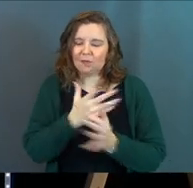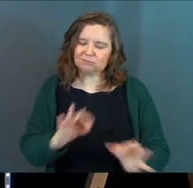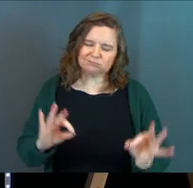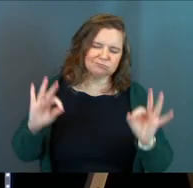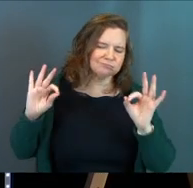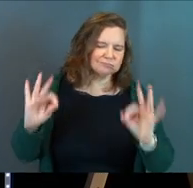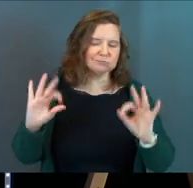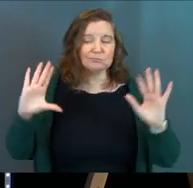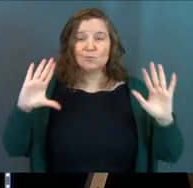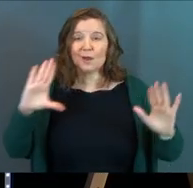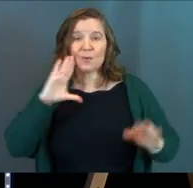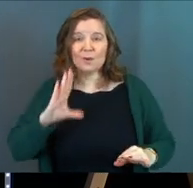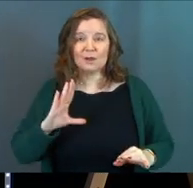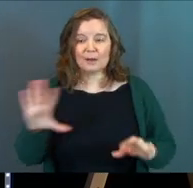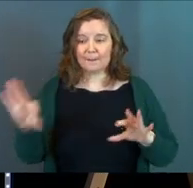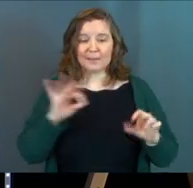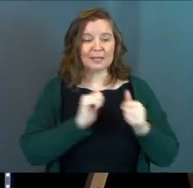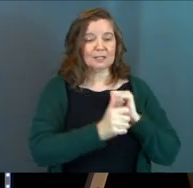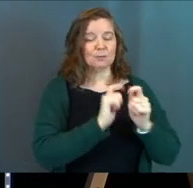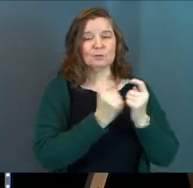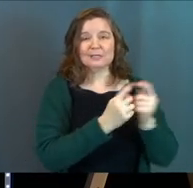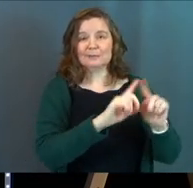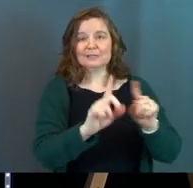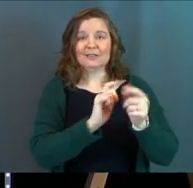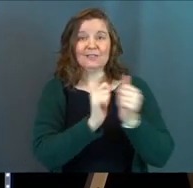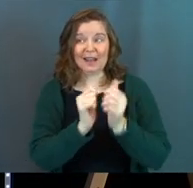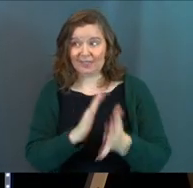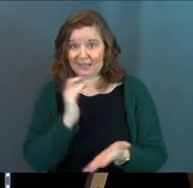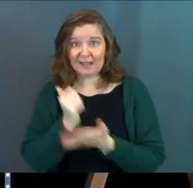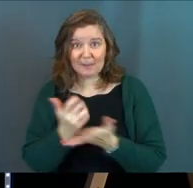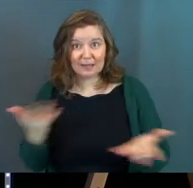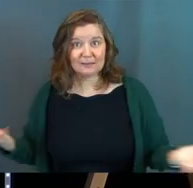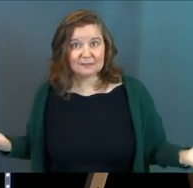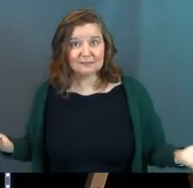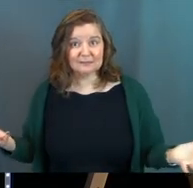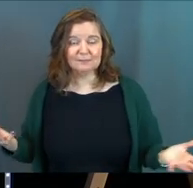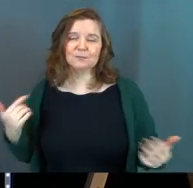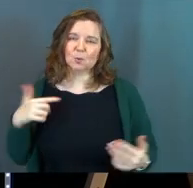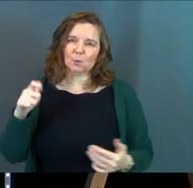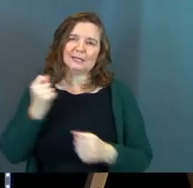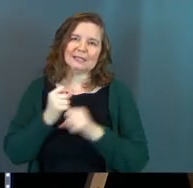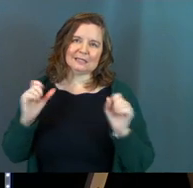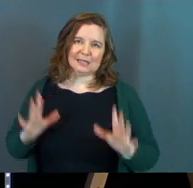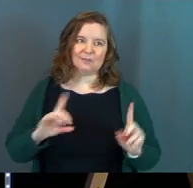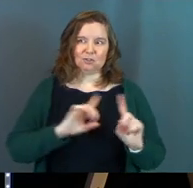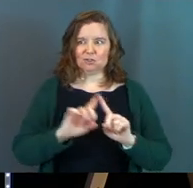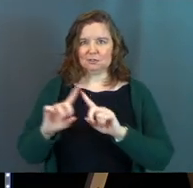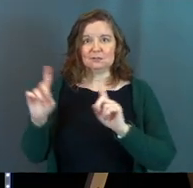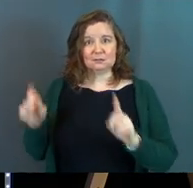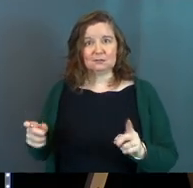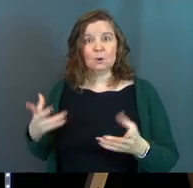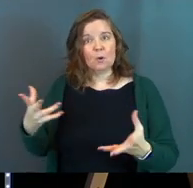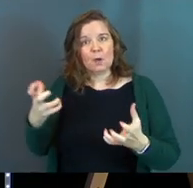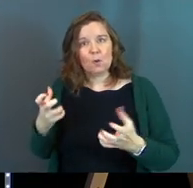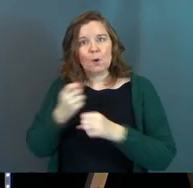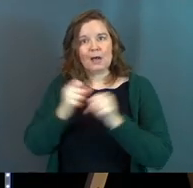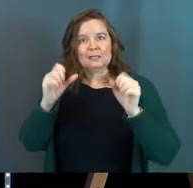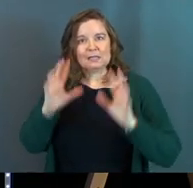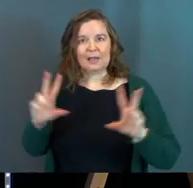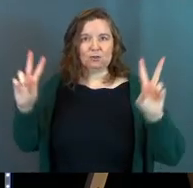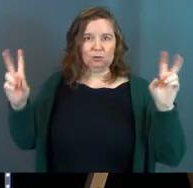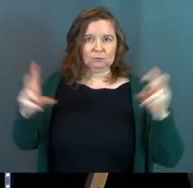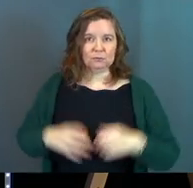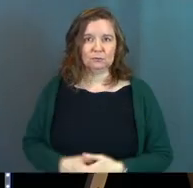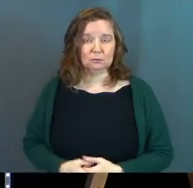would be great. Pick a sports team that's a different athlete. Amen? We need saviors. We want saviors.